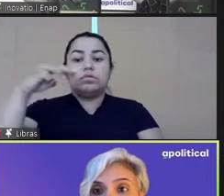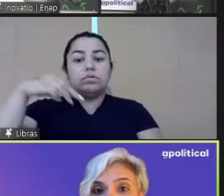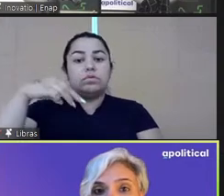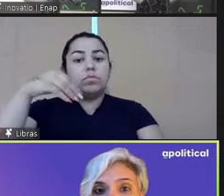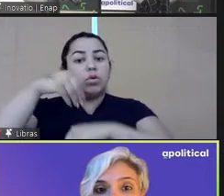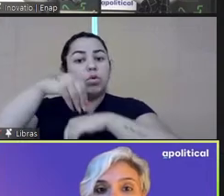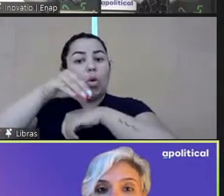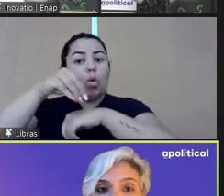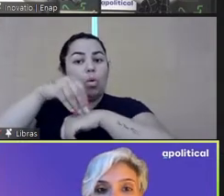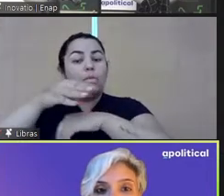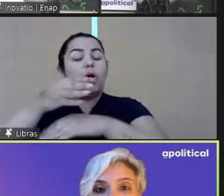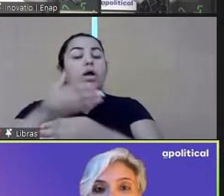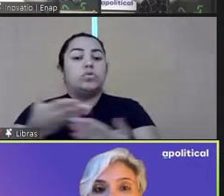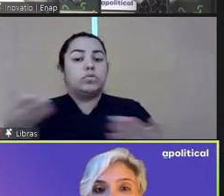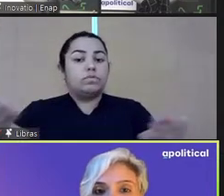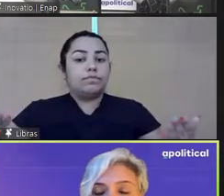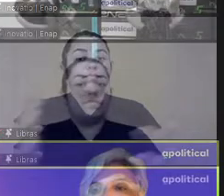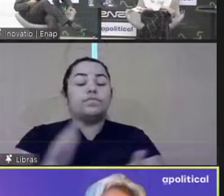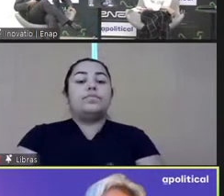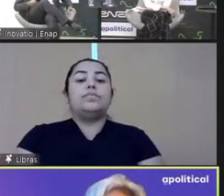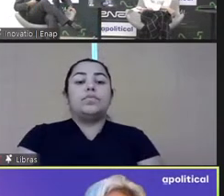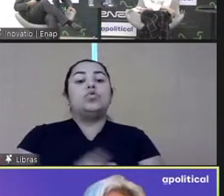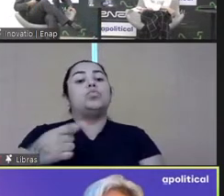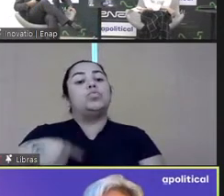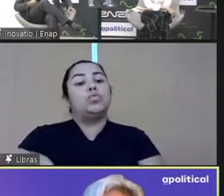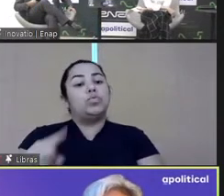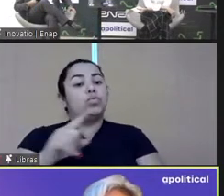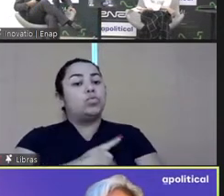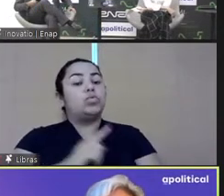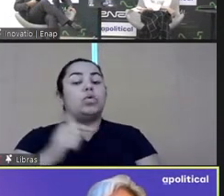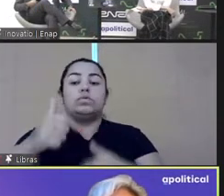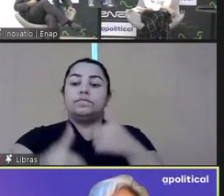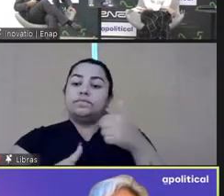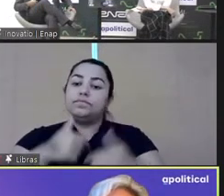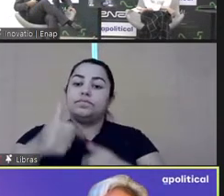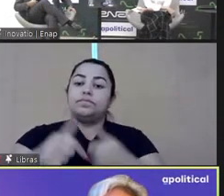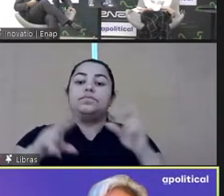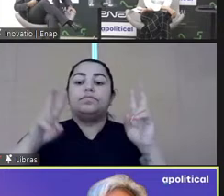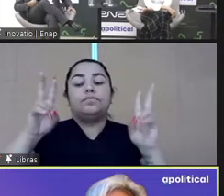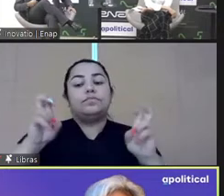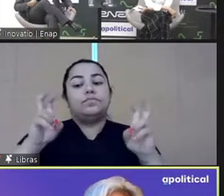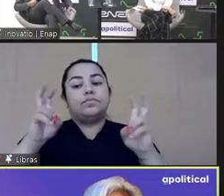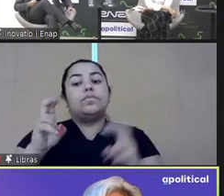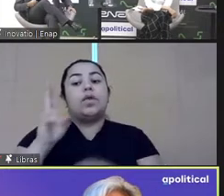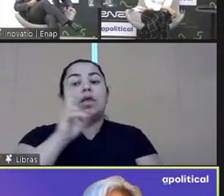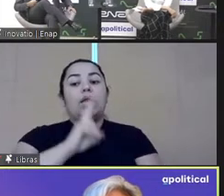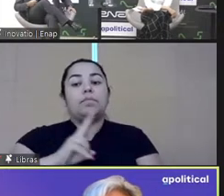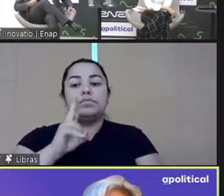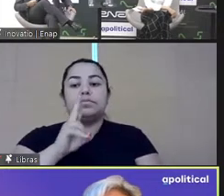work as emerging themes, skills, and paradigms for leadership around the world.